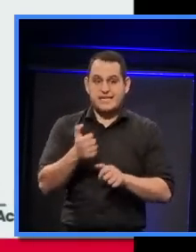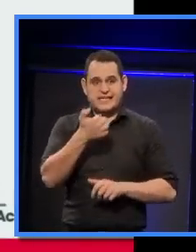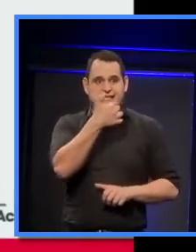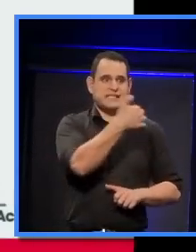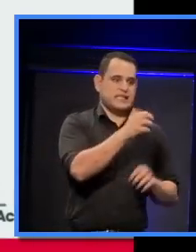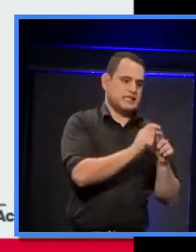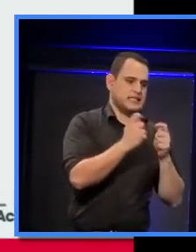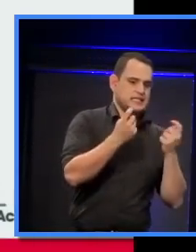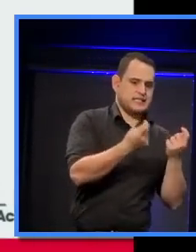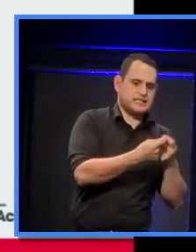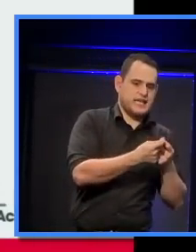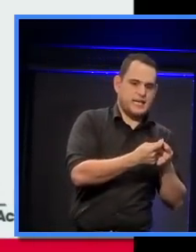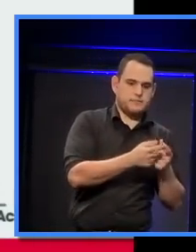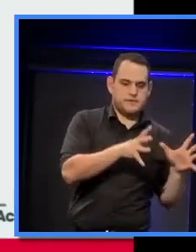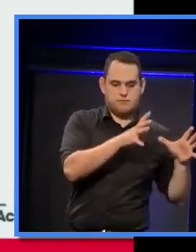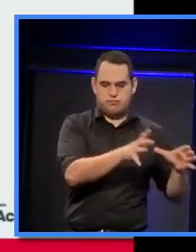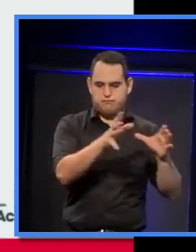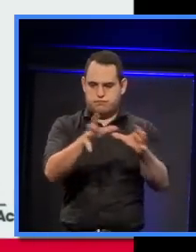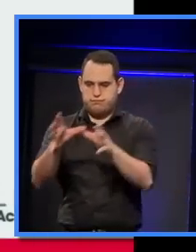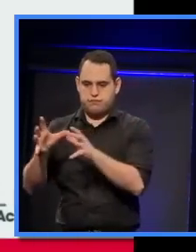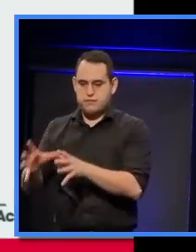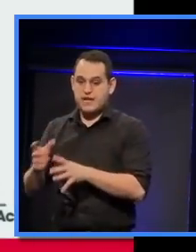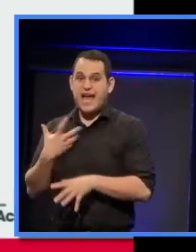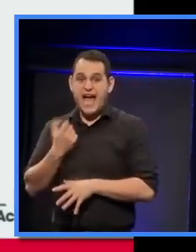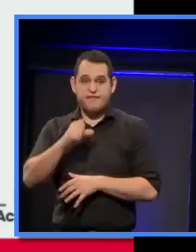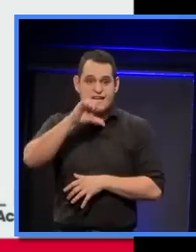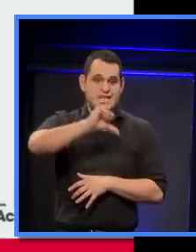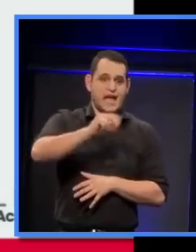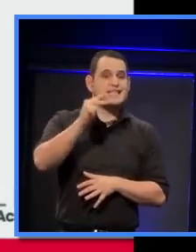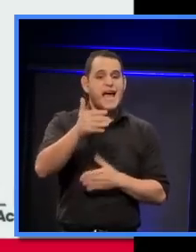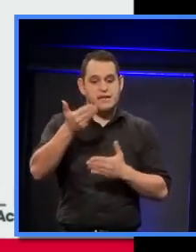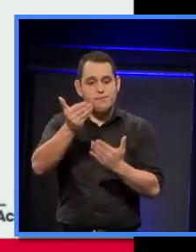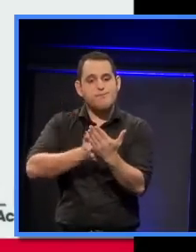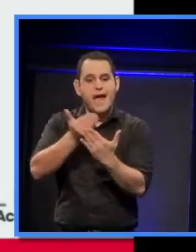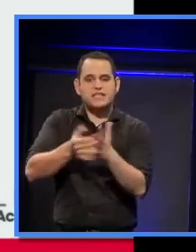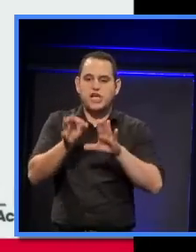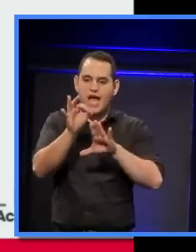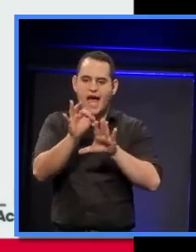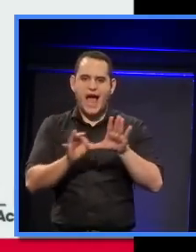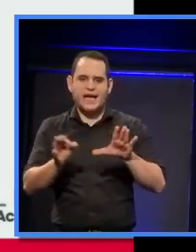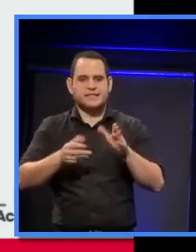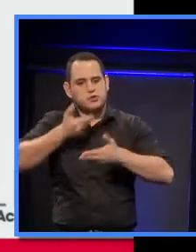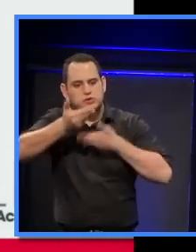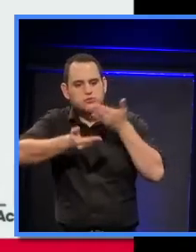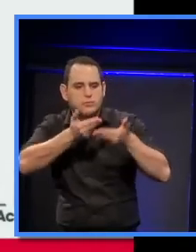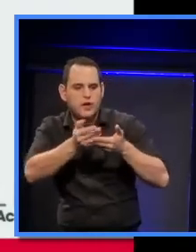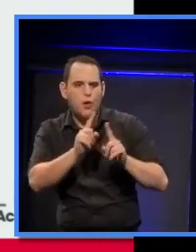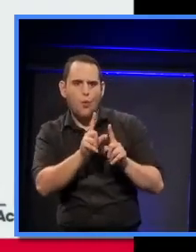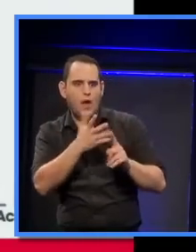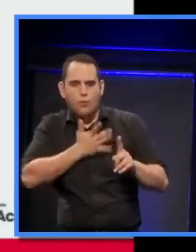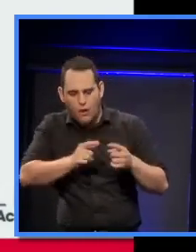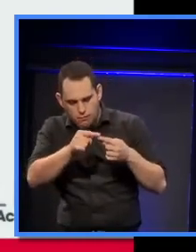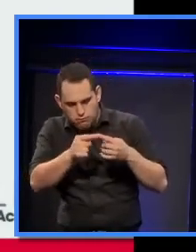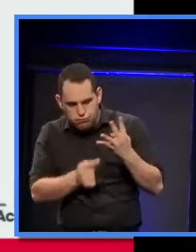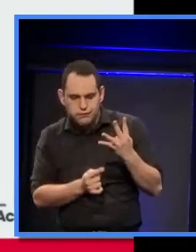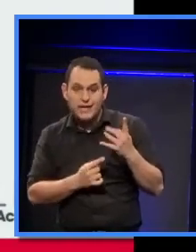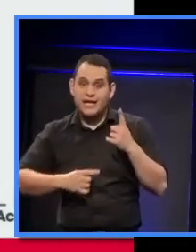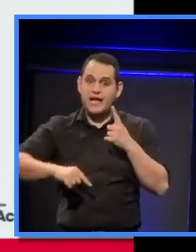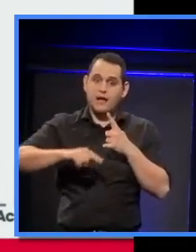teams. There was a 98-page architectural brief and there was a 40-page acoustical brief.